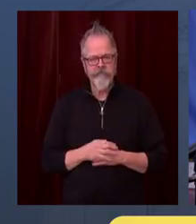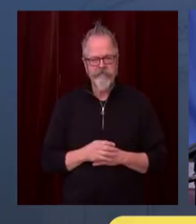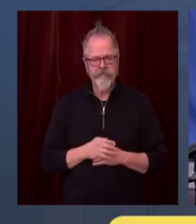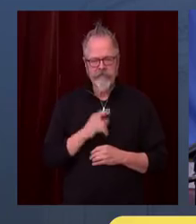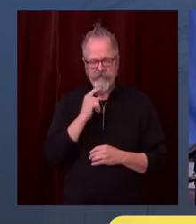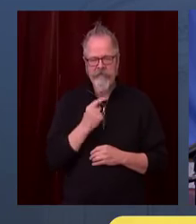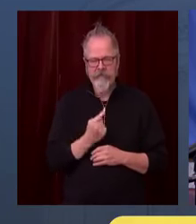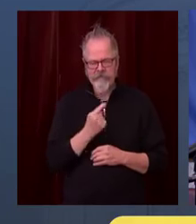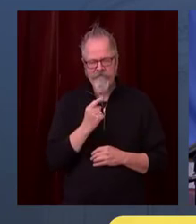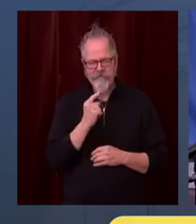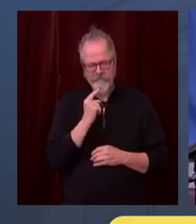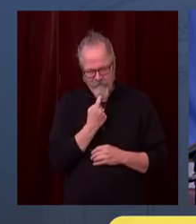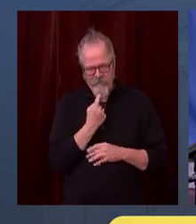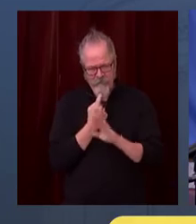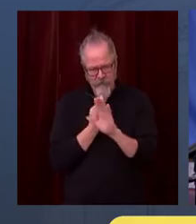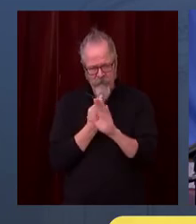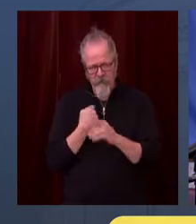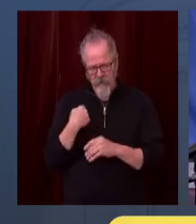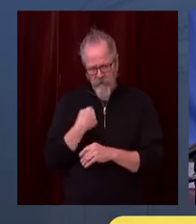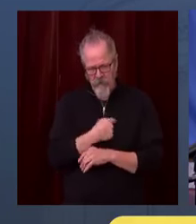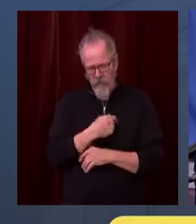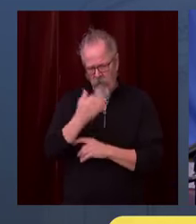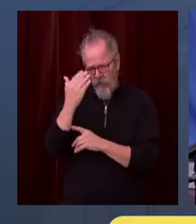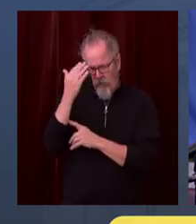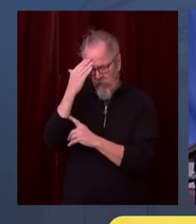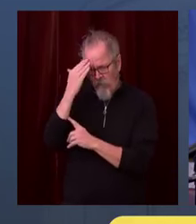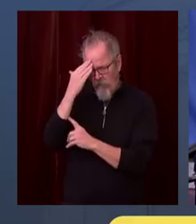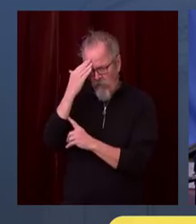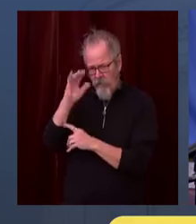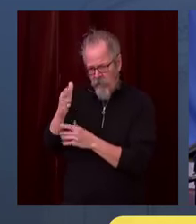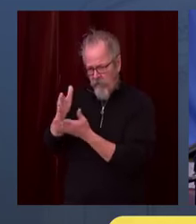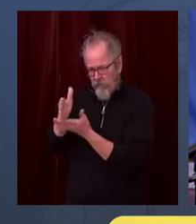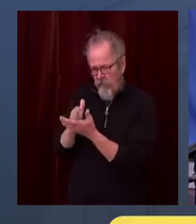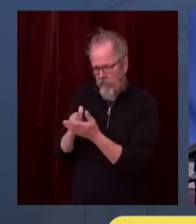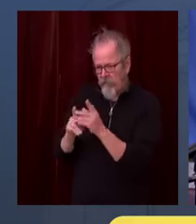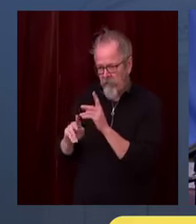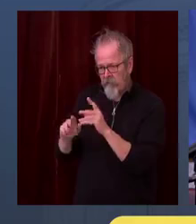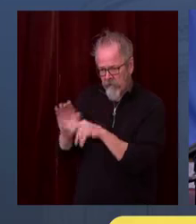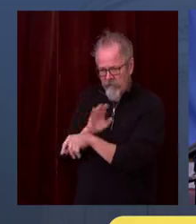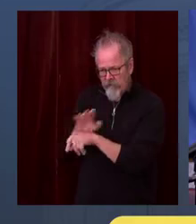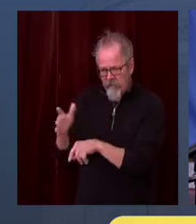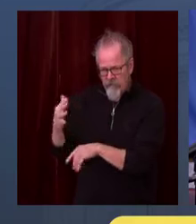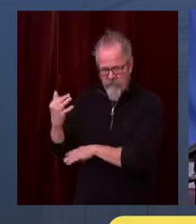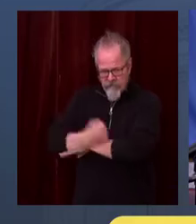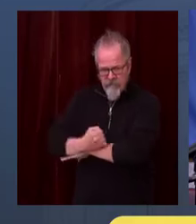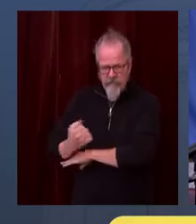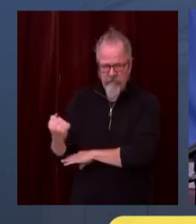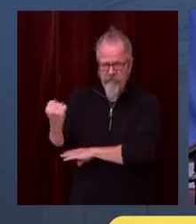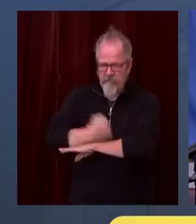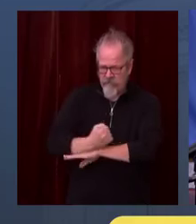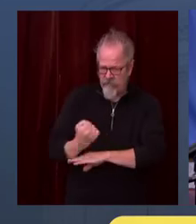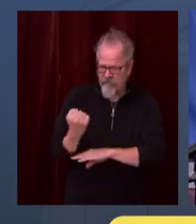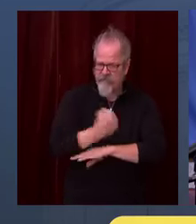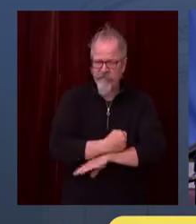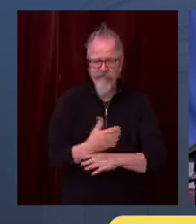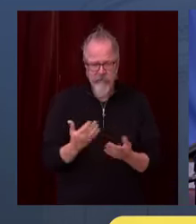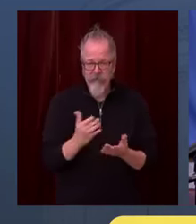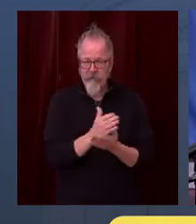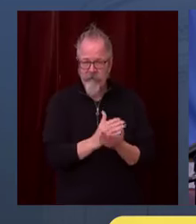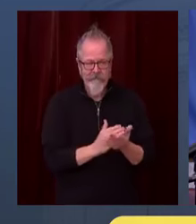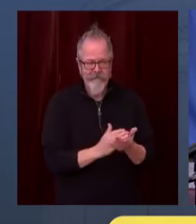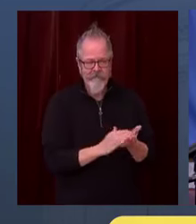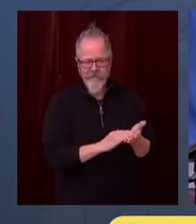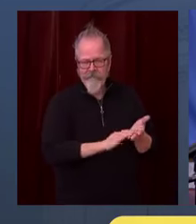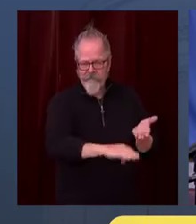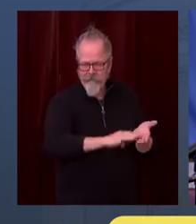pandemic during the spring. We've seen some businesses that have not been able to survive. And every